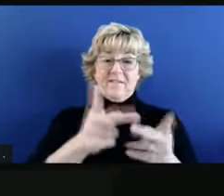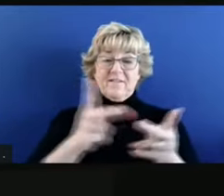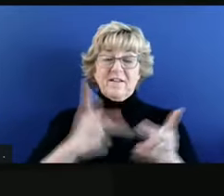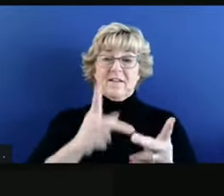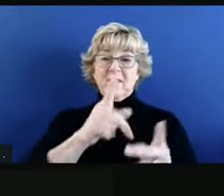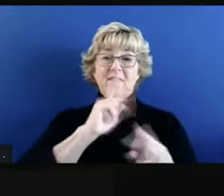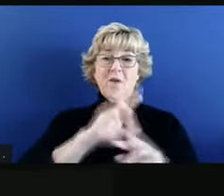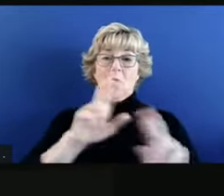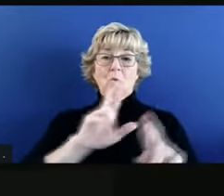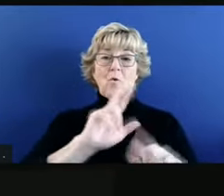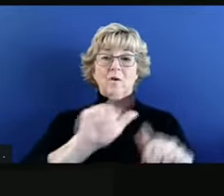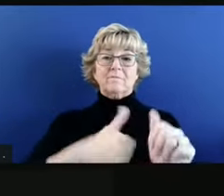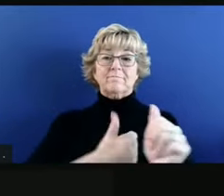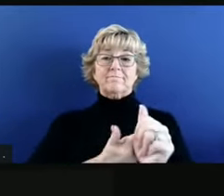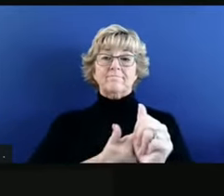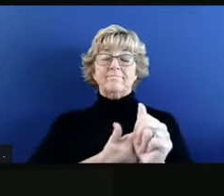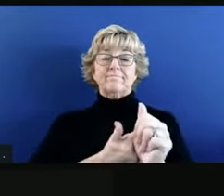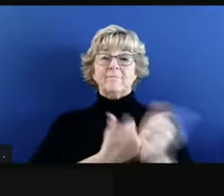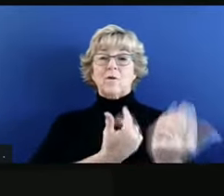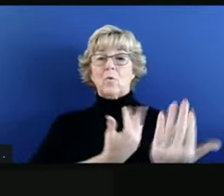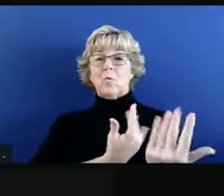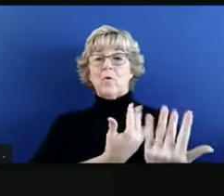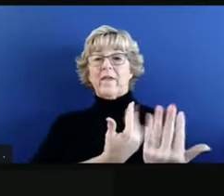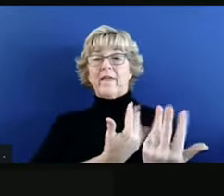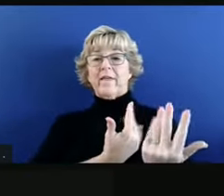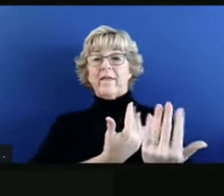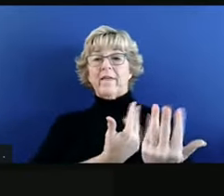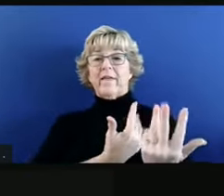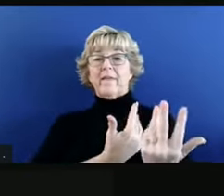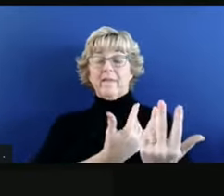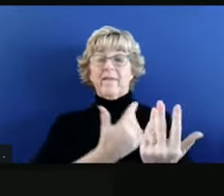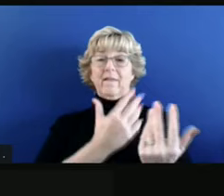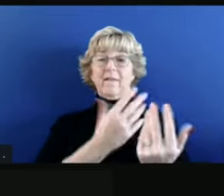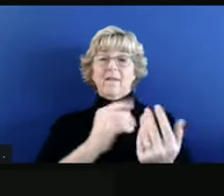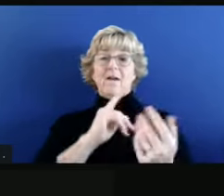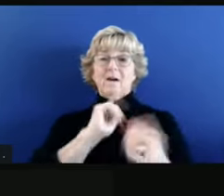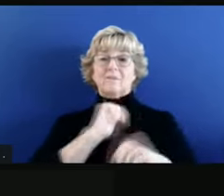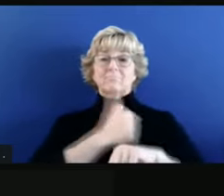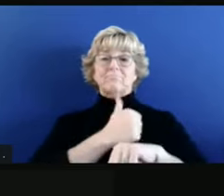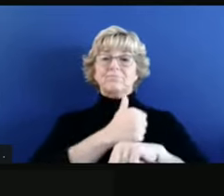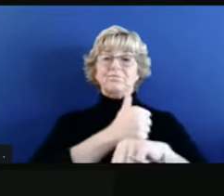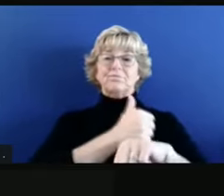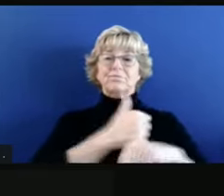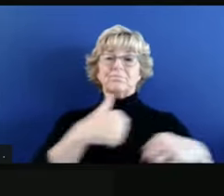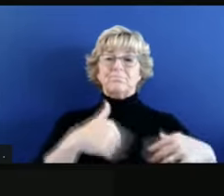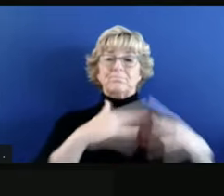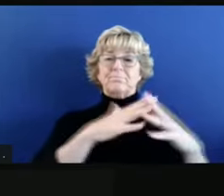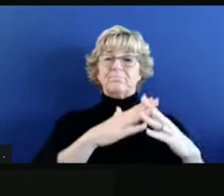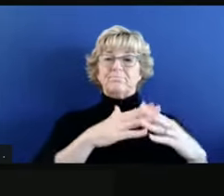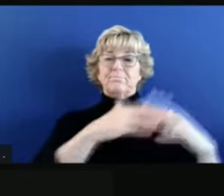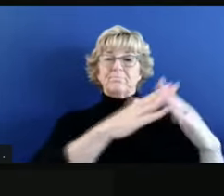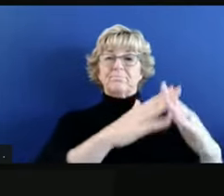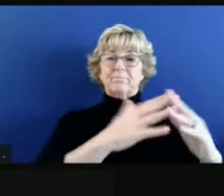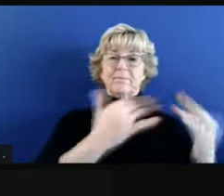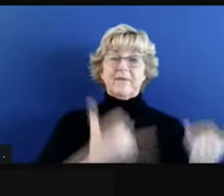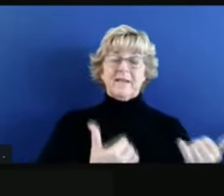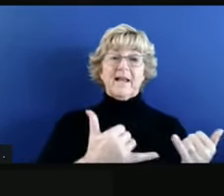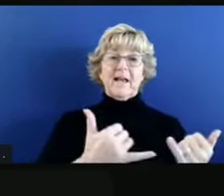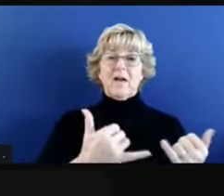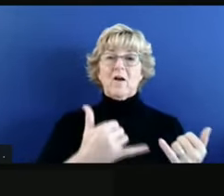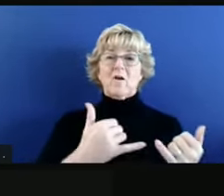up. Some are actually being mobilized now so that we are able to meet the demand